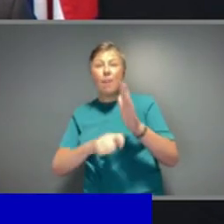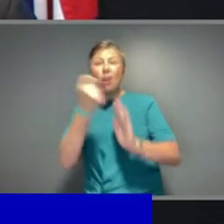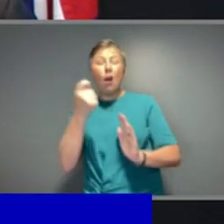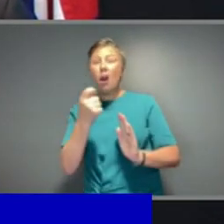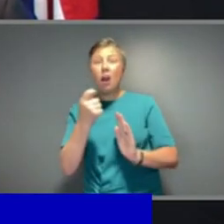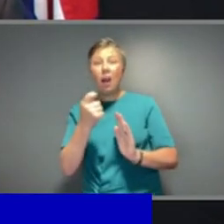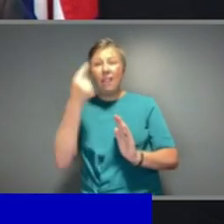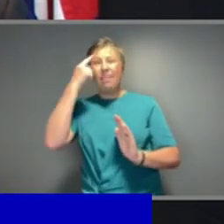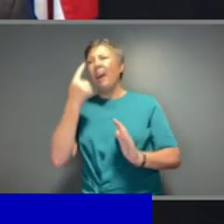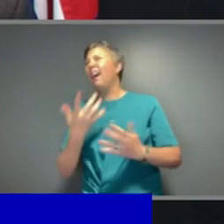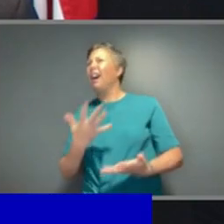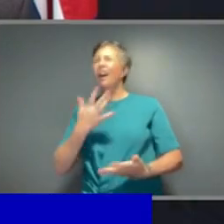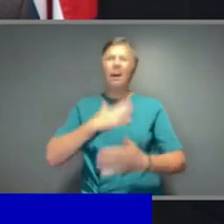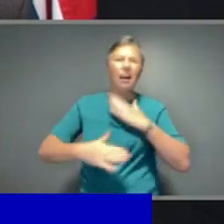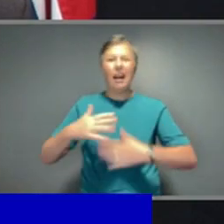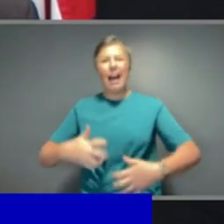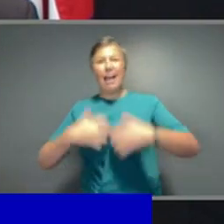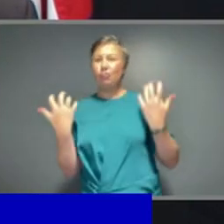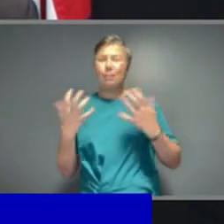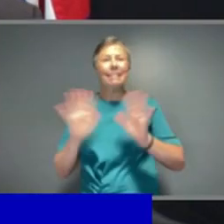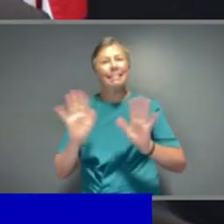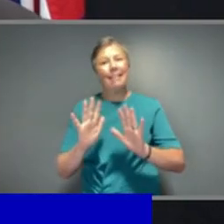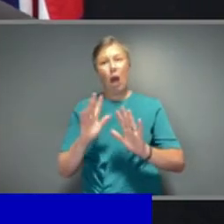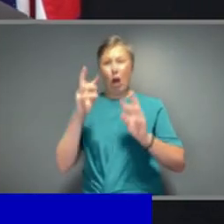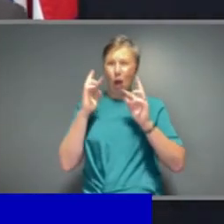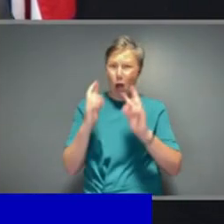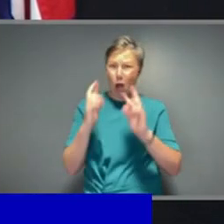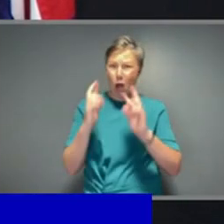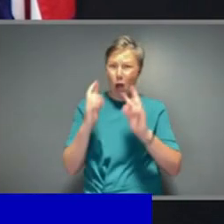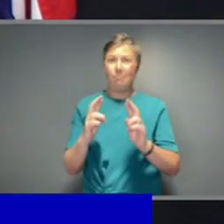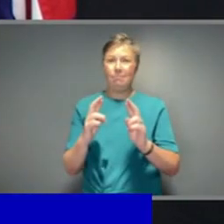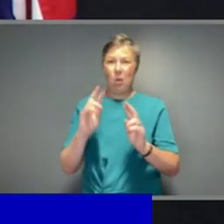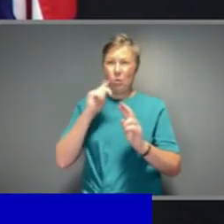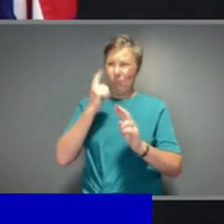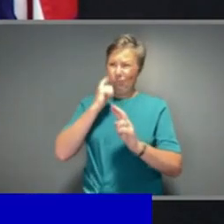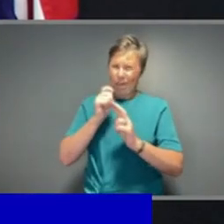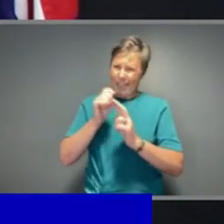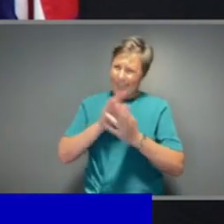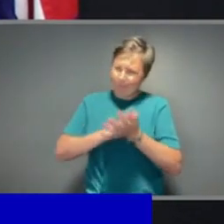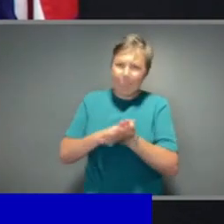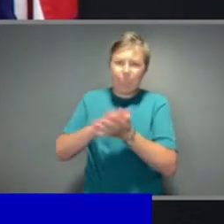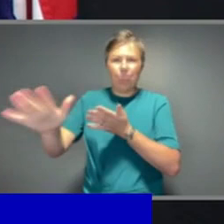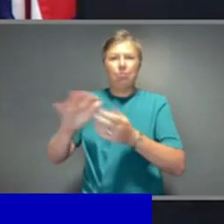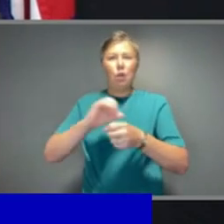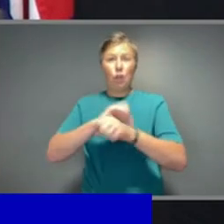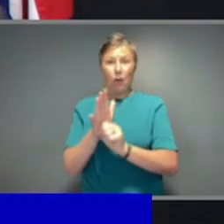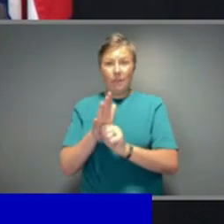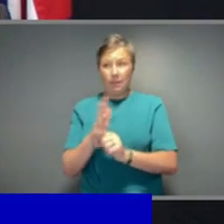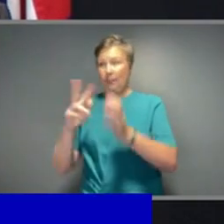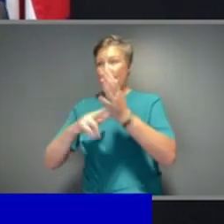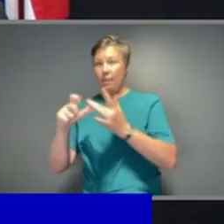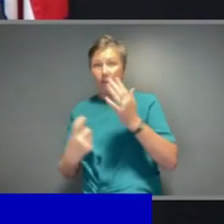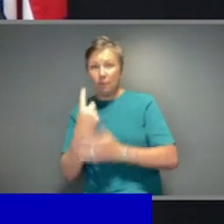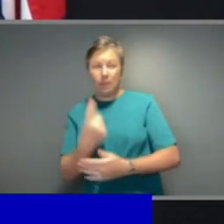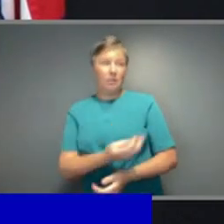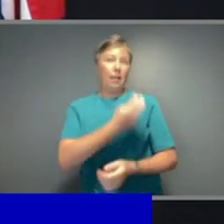not get away from us, as we're seeing now in South East Queensland, as we saw indeed in Victoria and South Australia, and regrettably in New South Wales, where